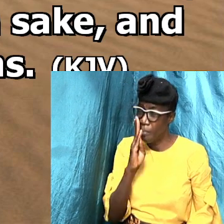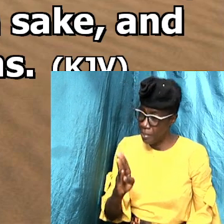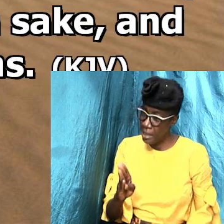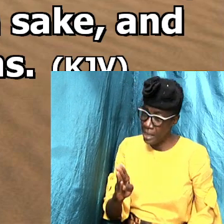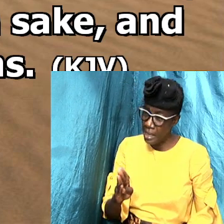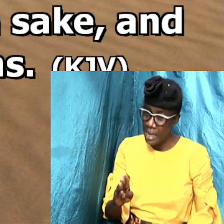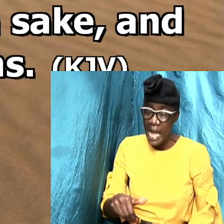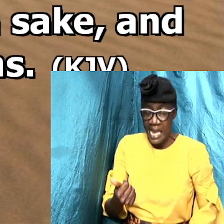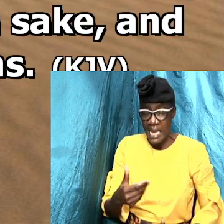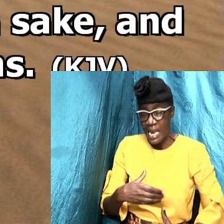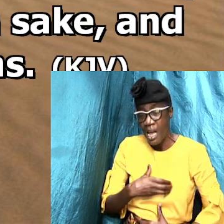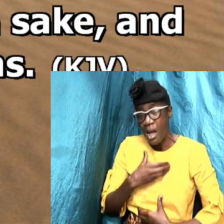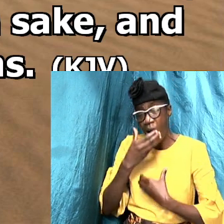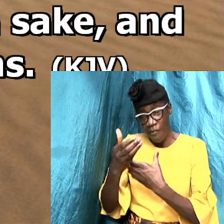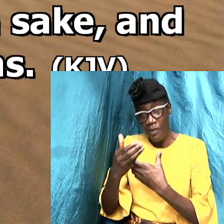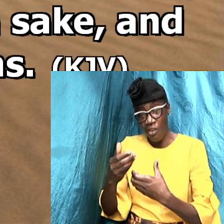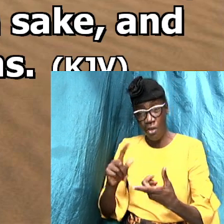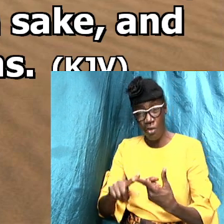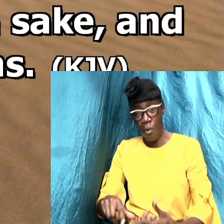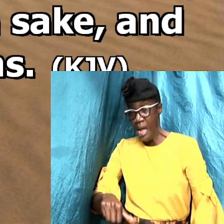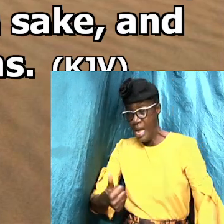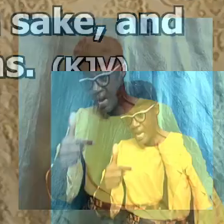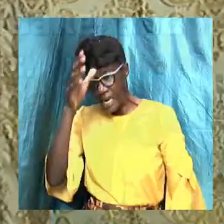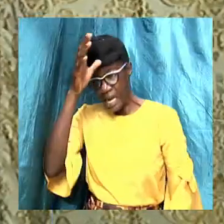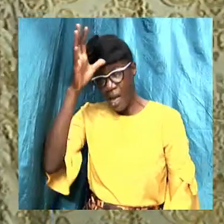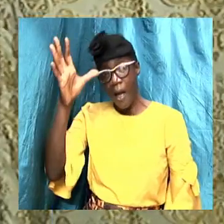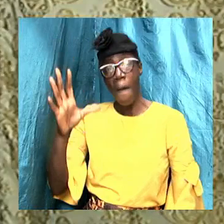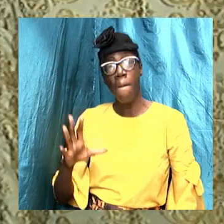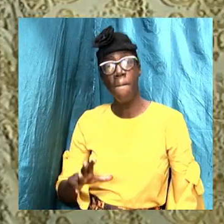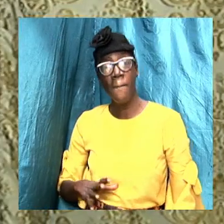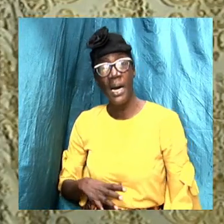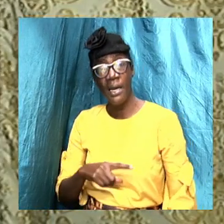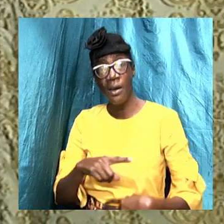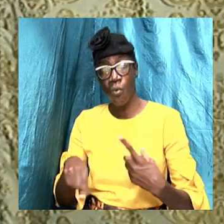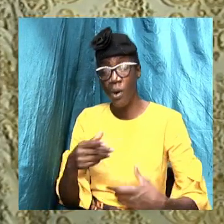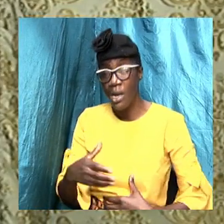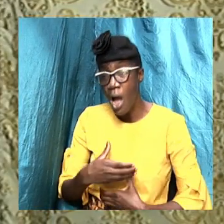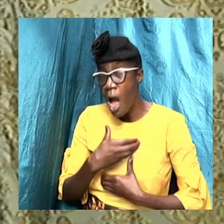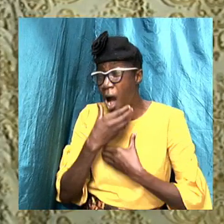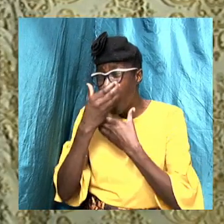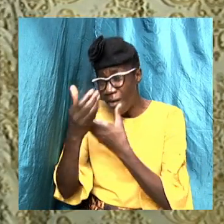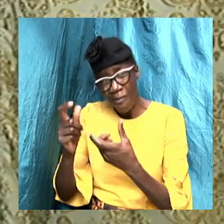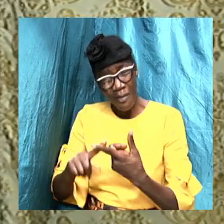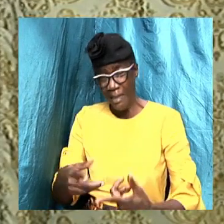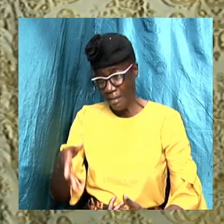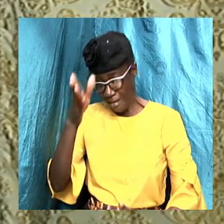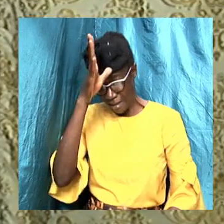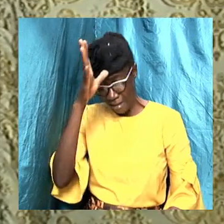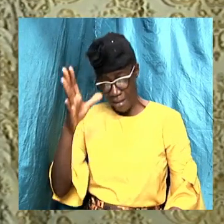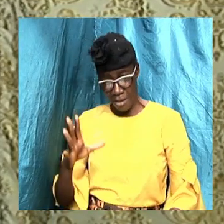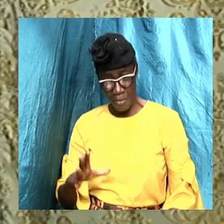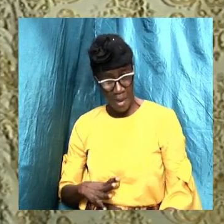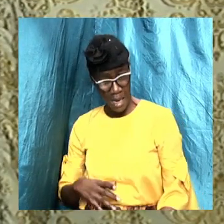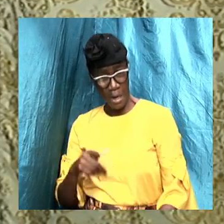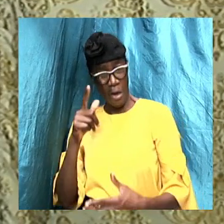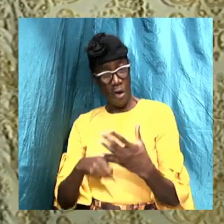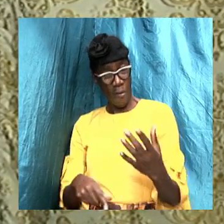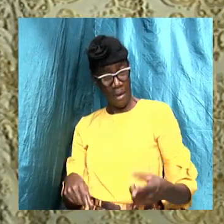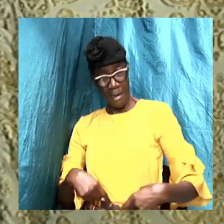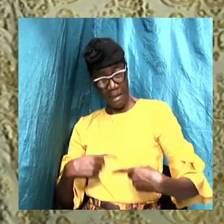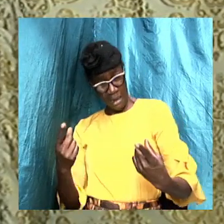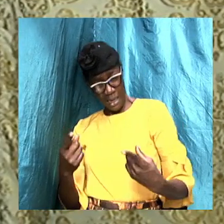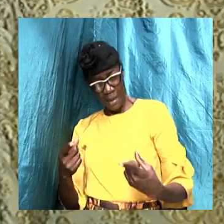confession to any man. When you confess to the man, what is it that the man, you're going to tell him your business.